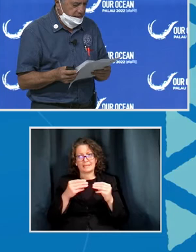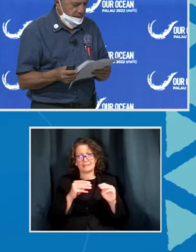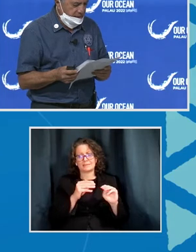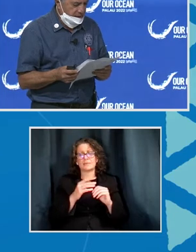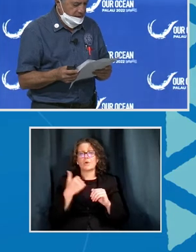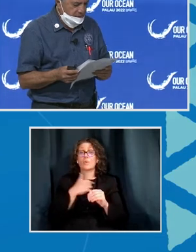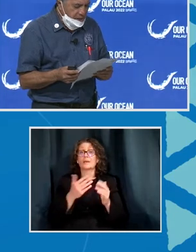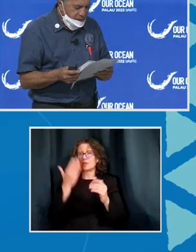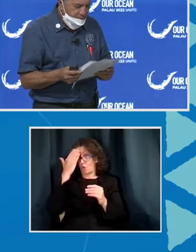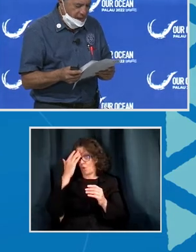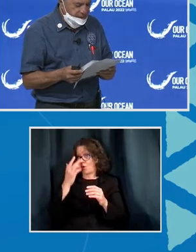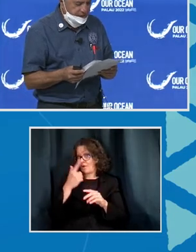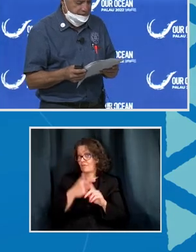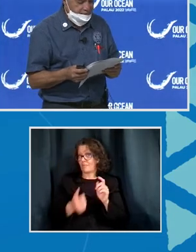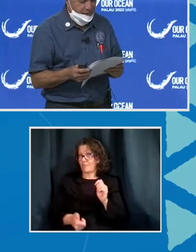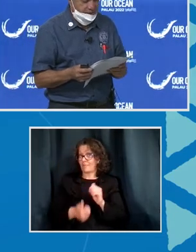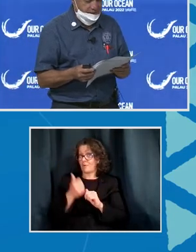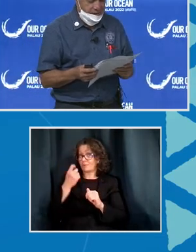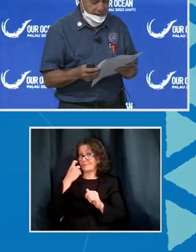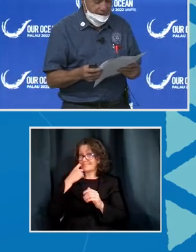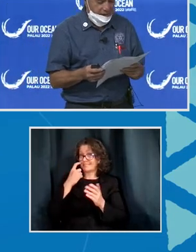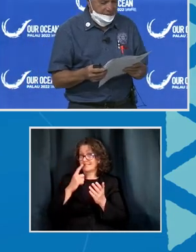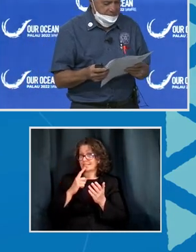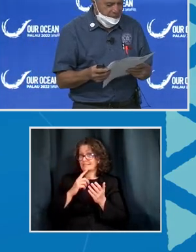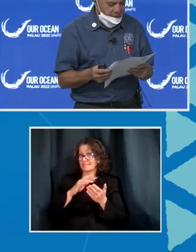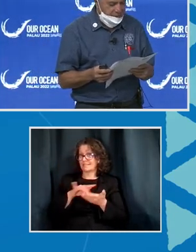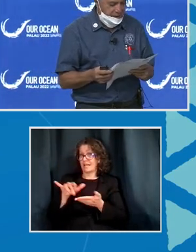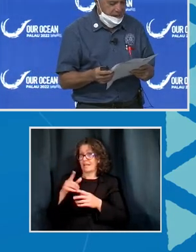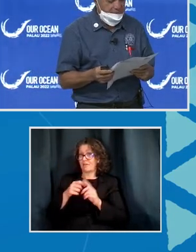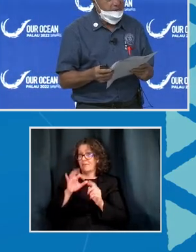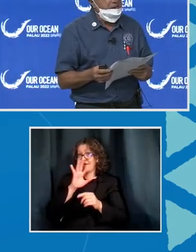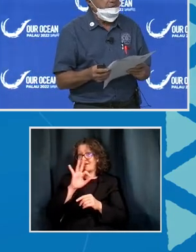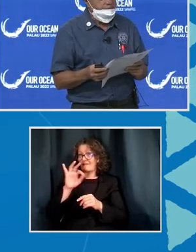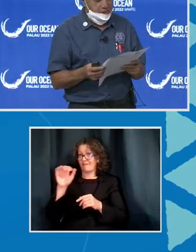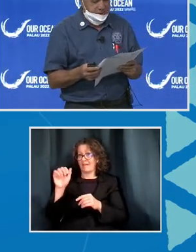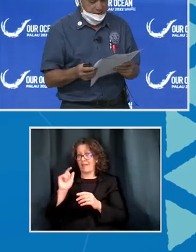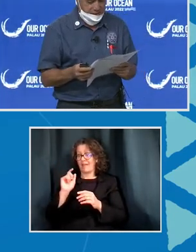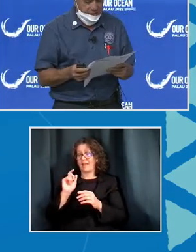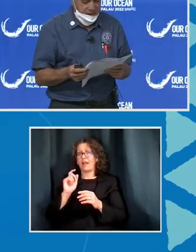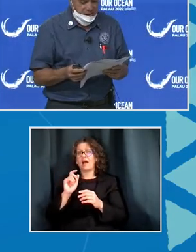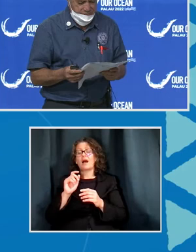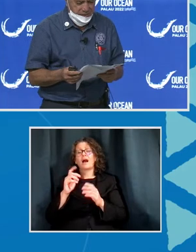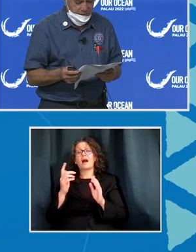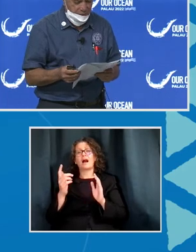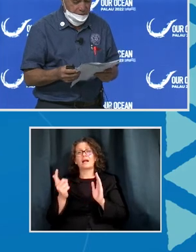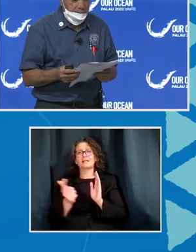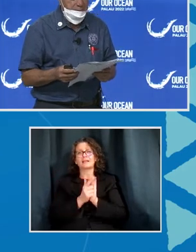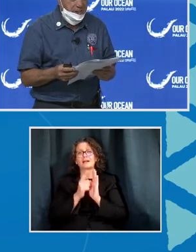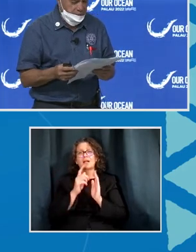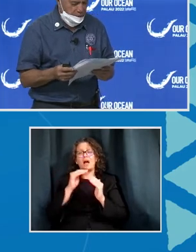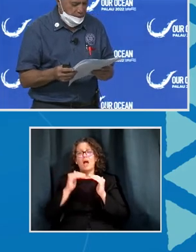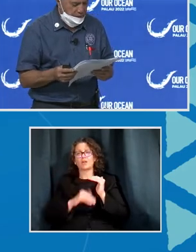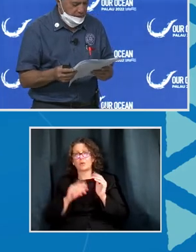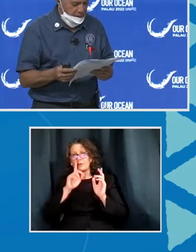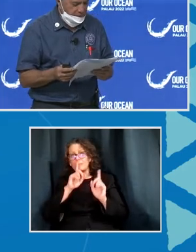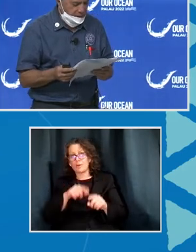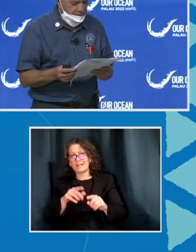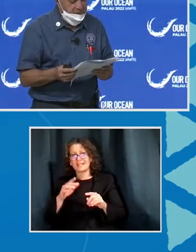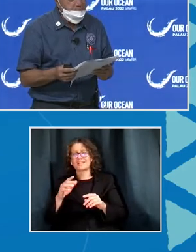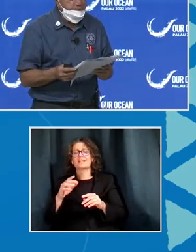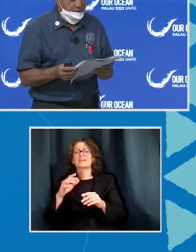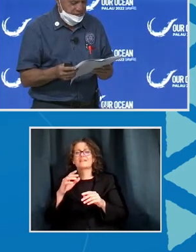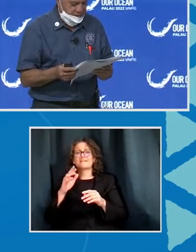commissioned by the FFA that illegal, unreported, and unregulated fishing is very low, much lower